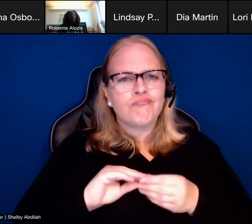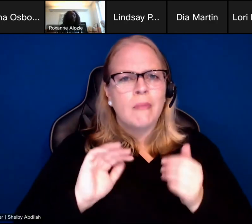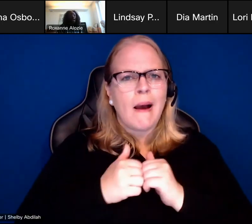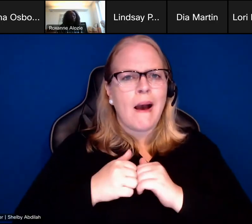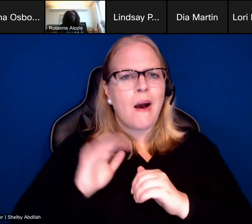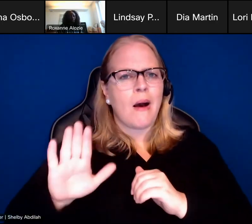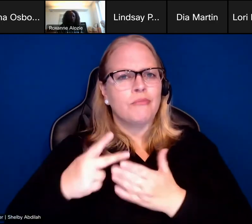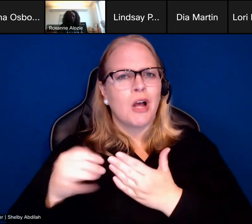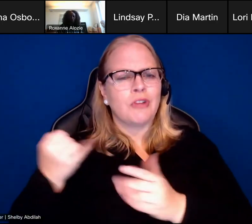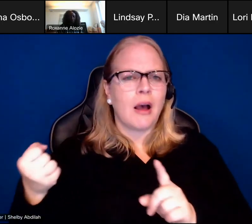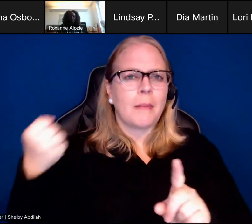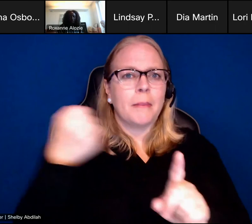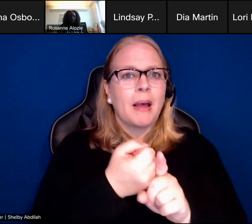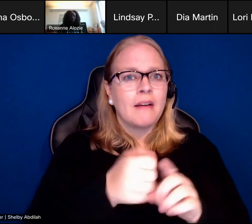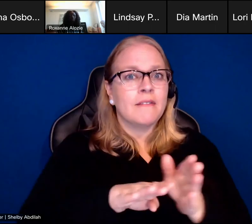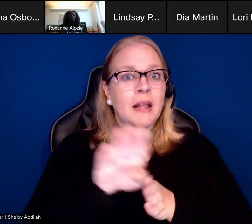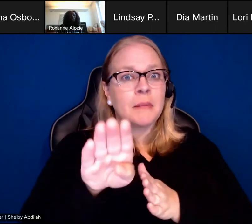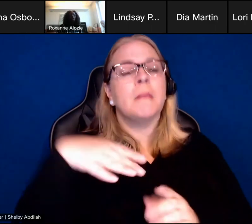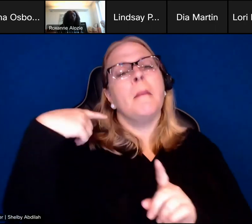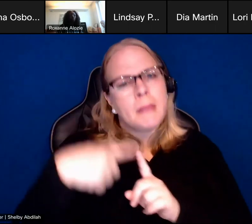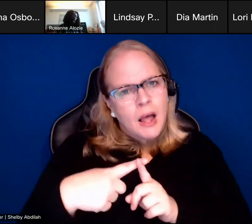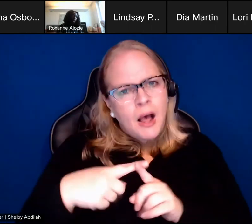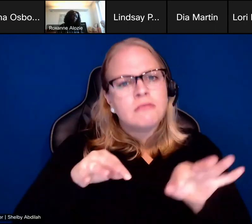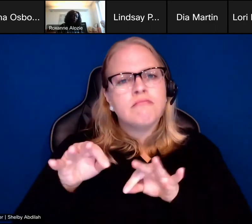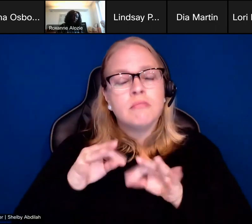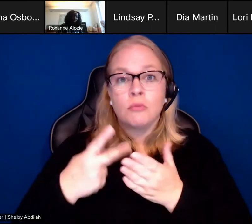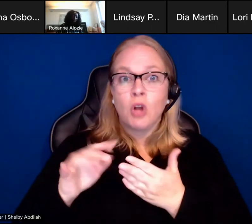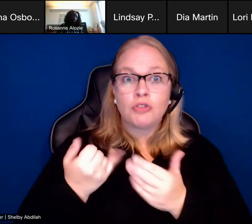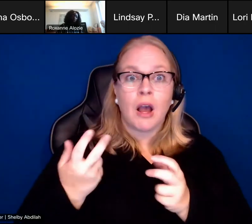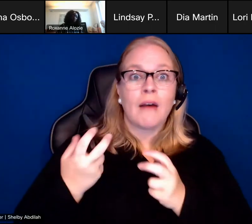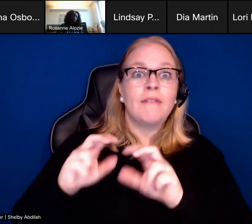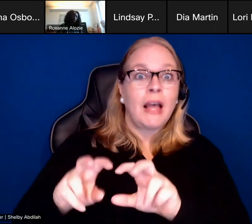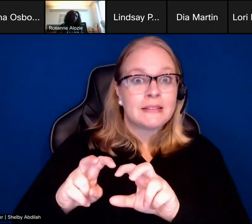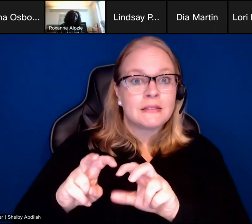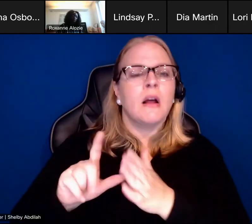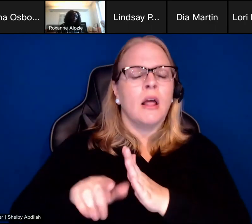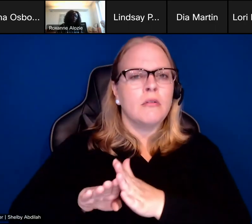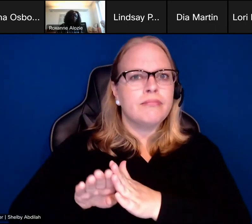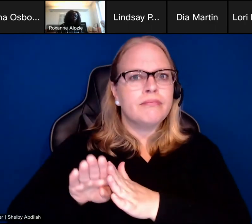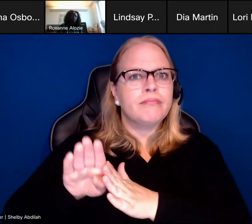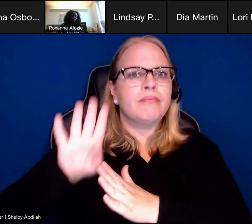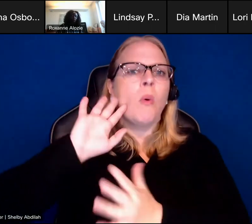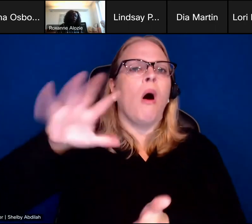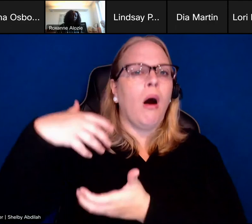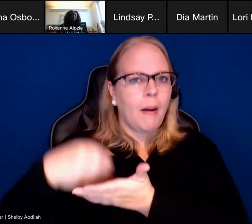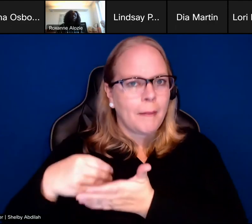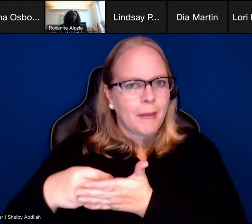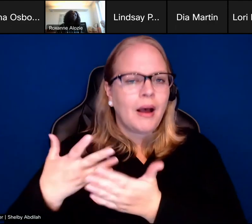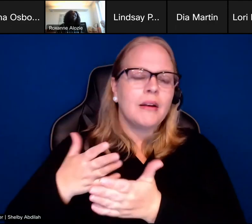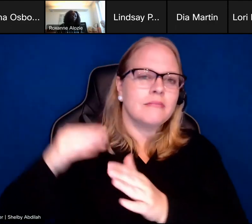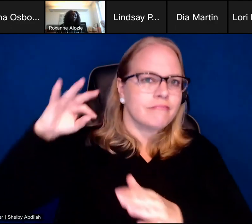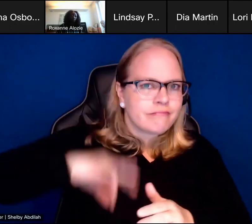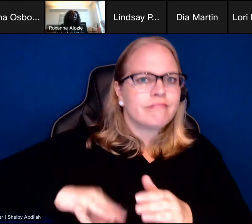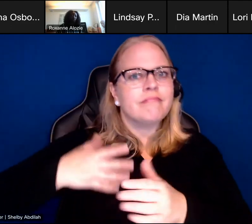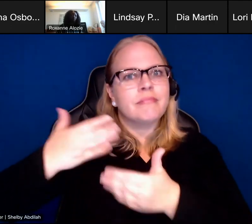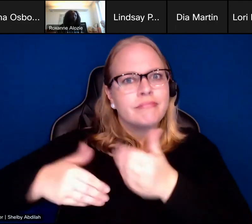how the project will be able to pay for itself and how the project, you know, can be, can kind of be profitable, that's going